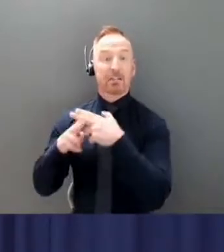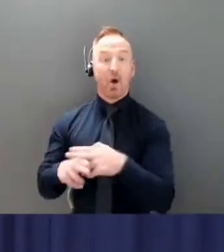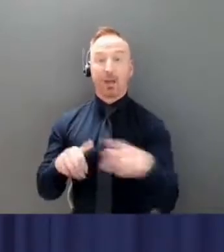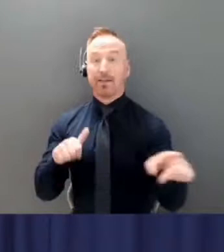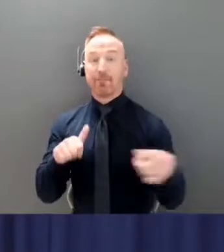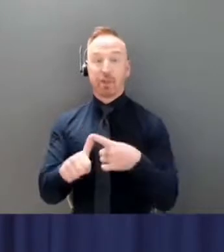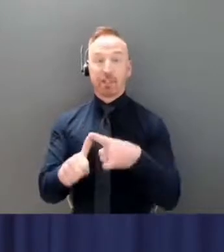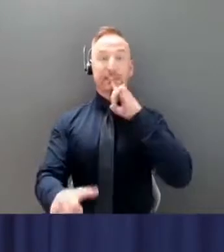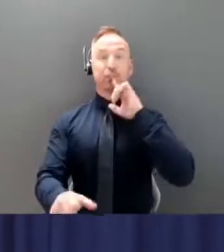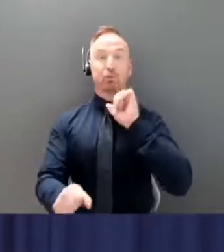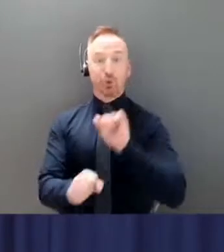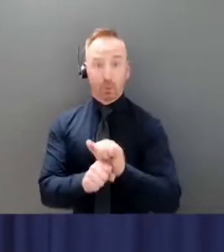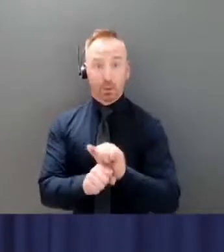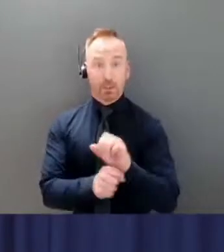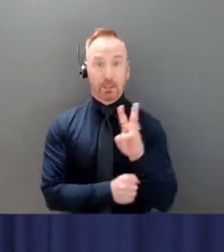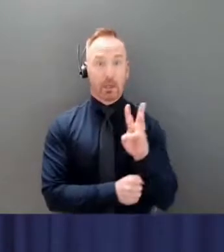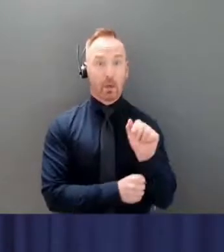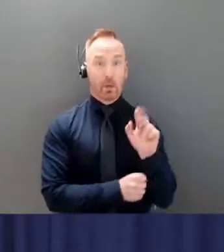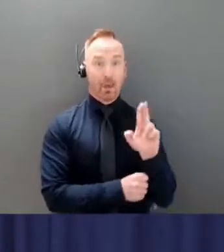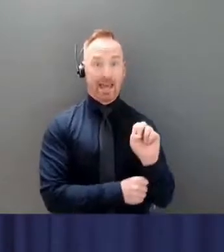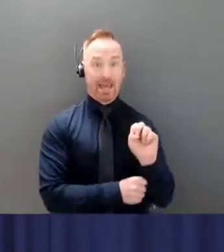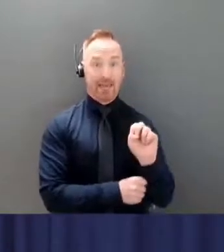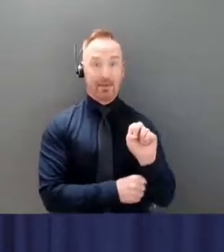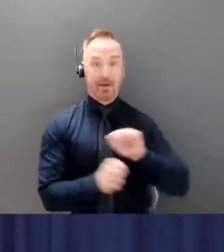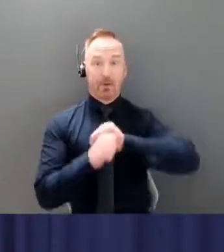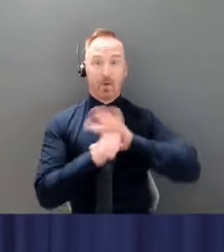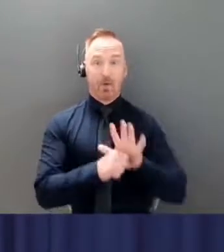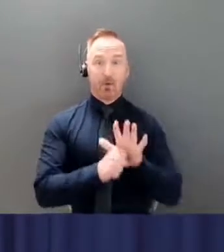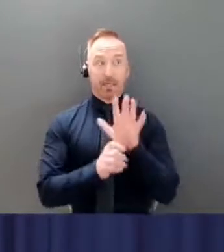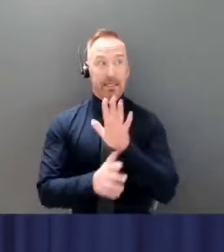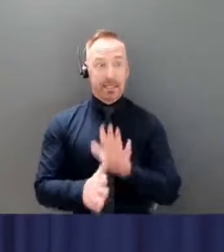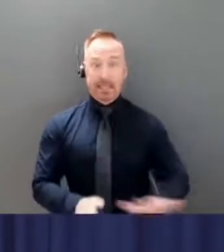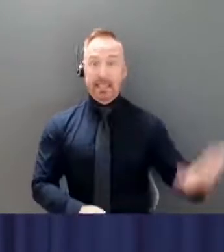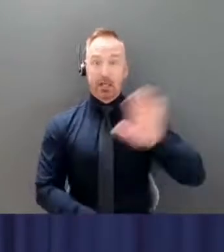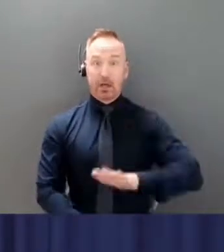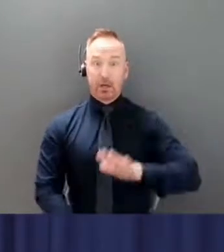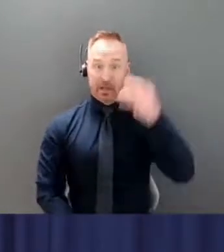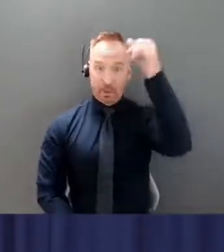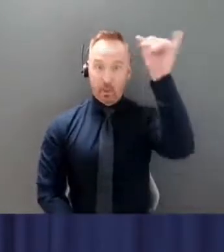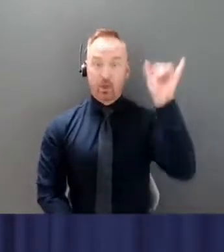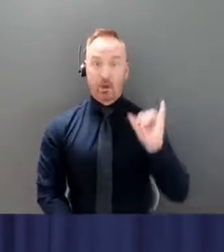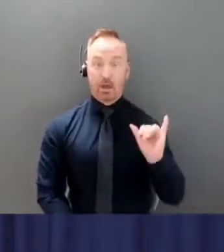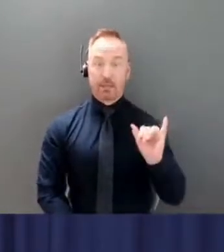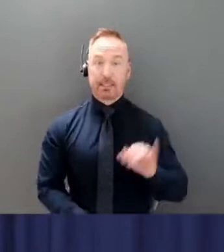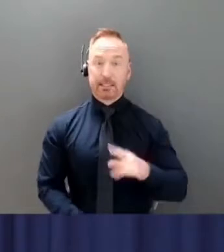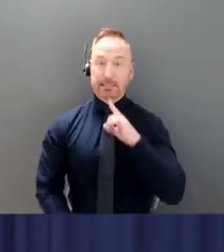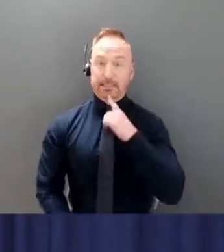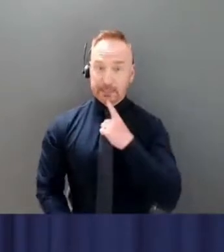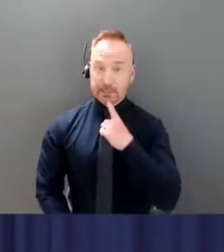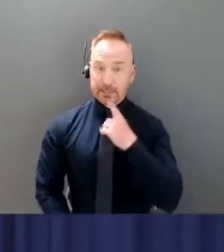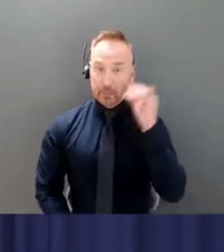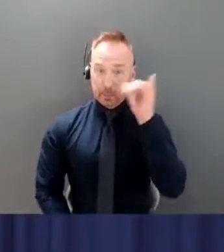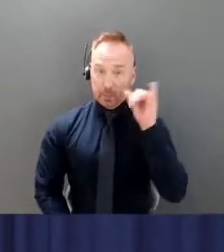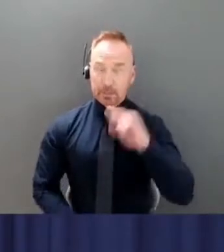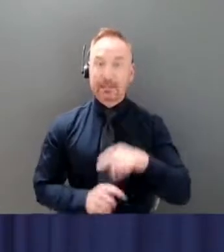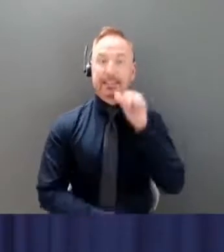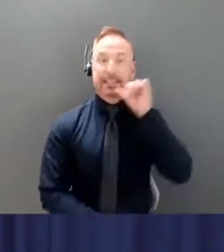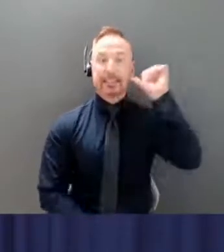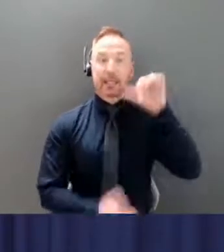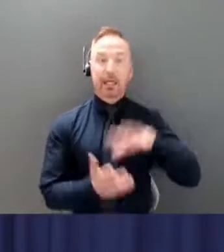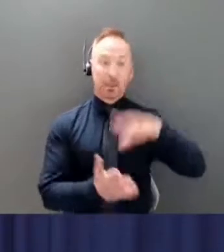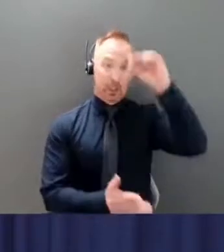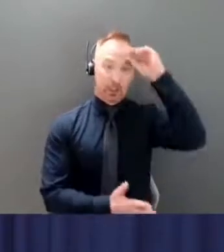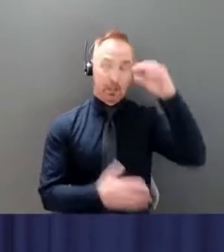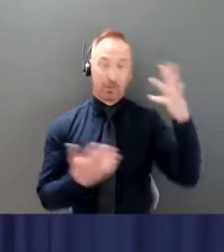-19 here in the territory. This is a very serious situation. Yesterday, we learned that another Yukon'er has